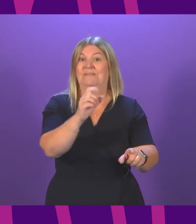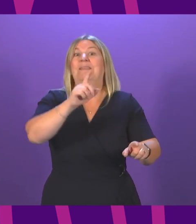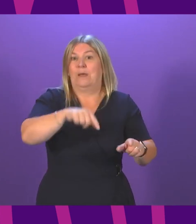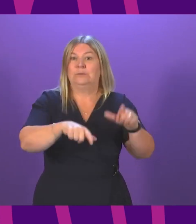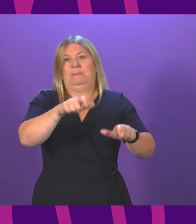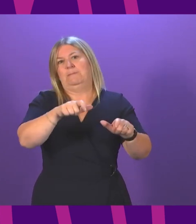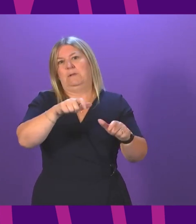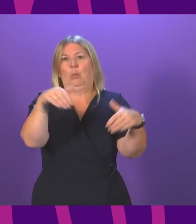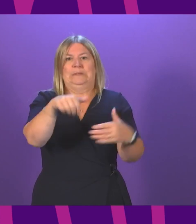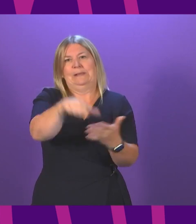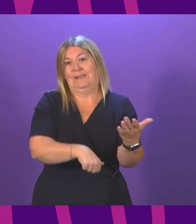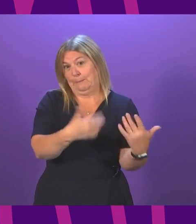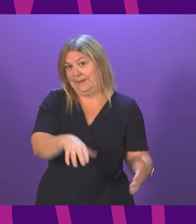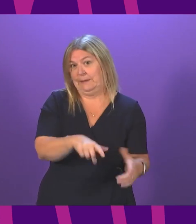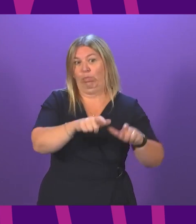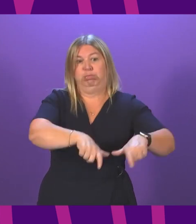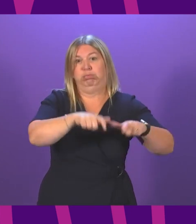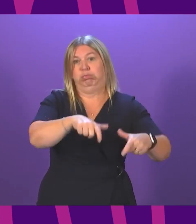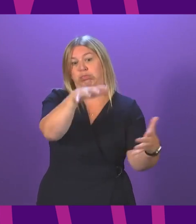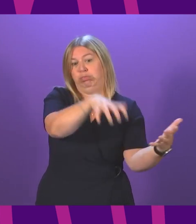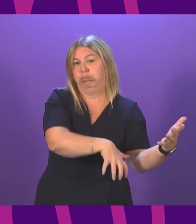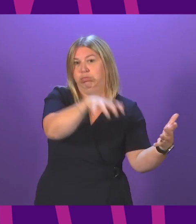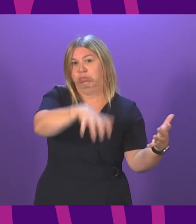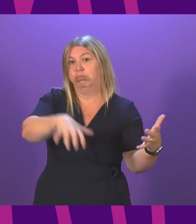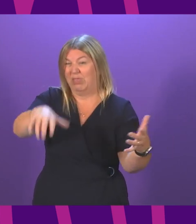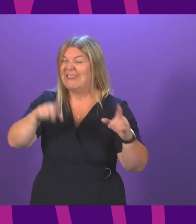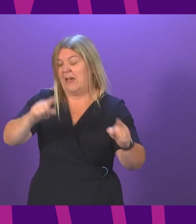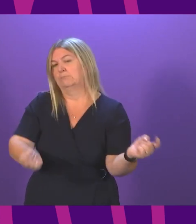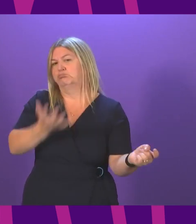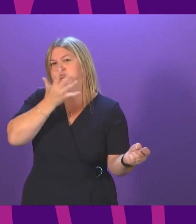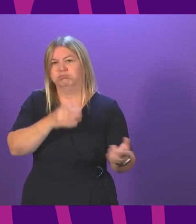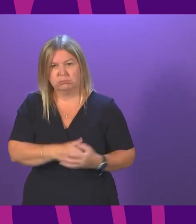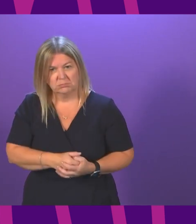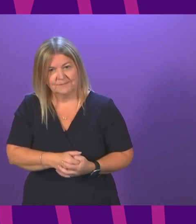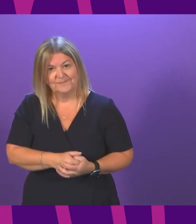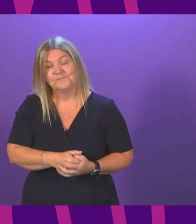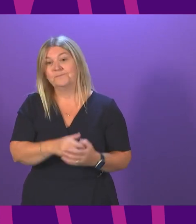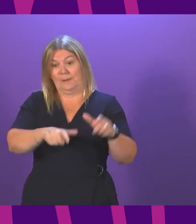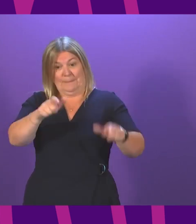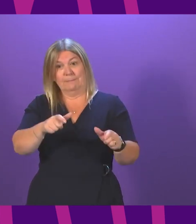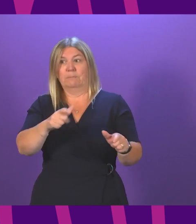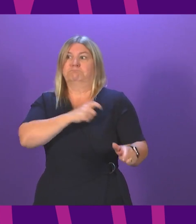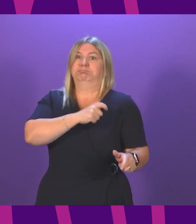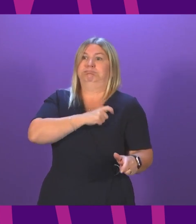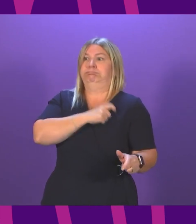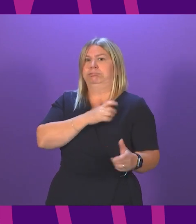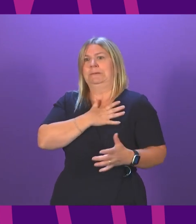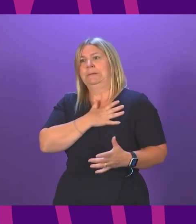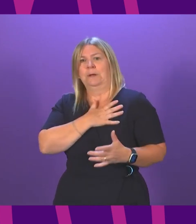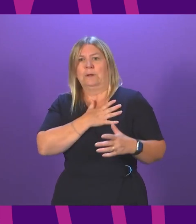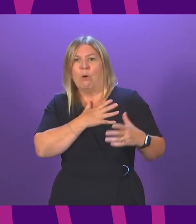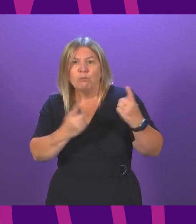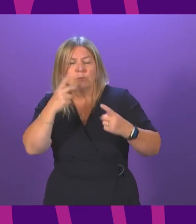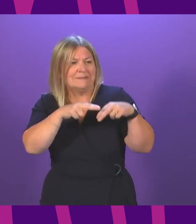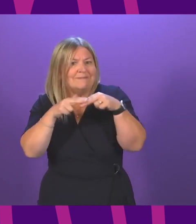lists before the pandemic even began. That's humiliation. Every one of them an anxious human being and a worried family.